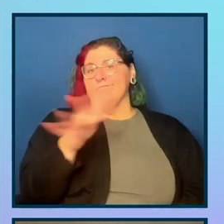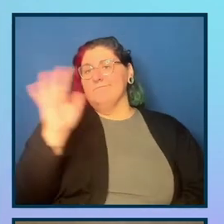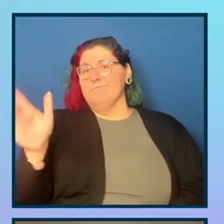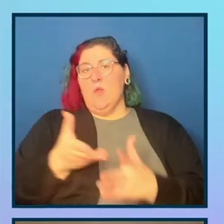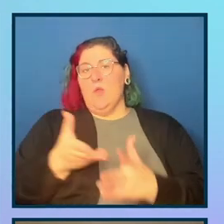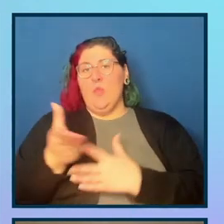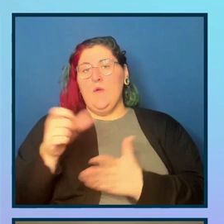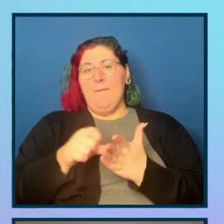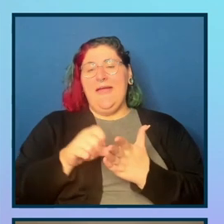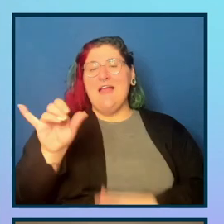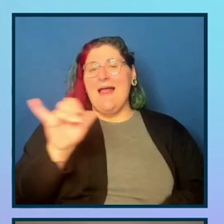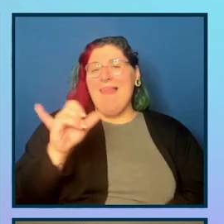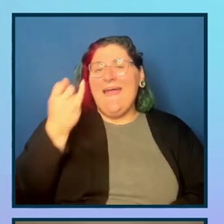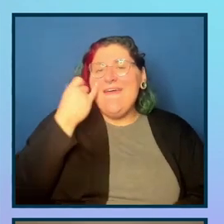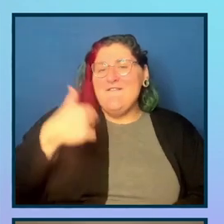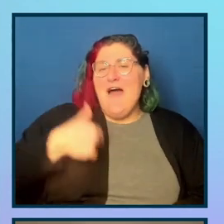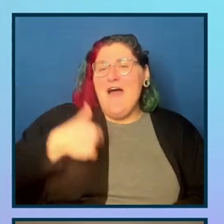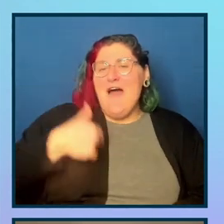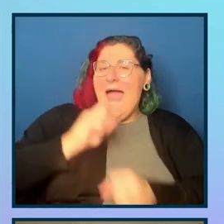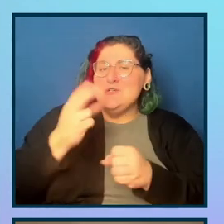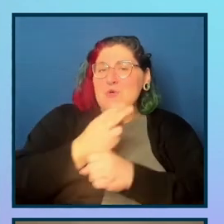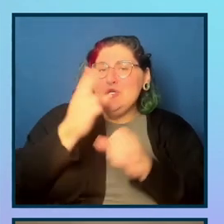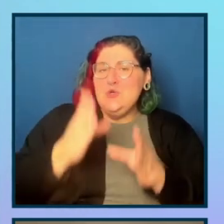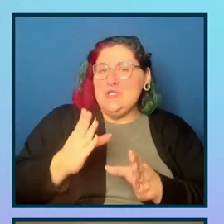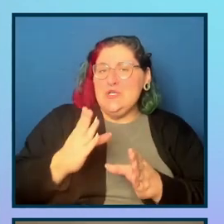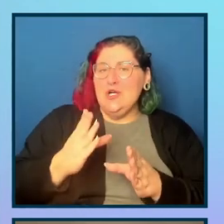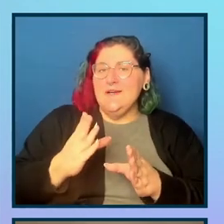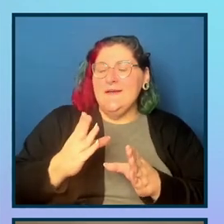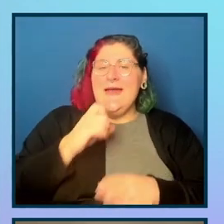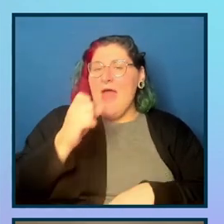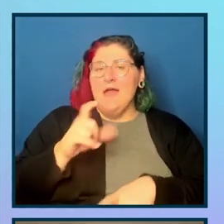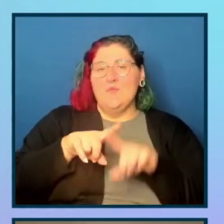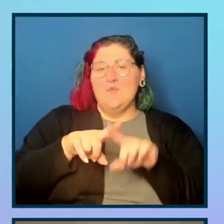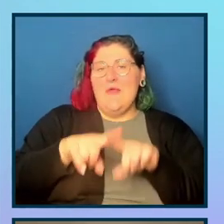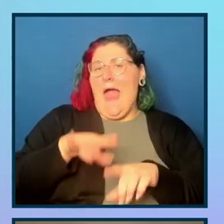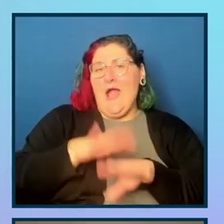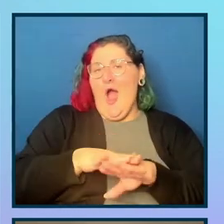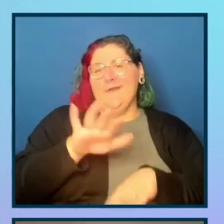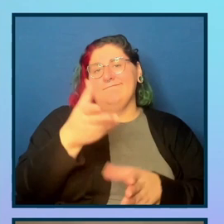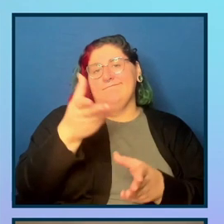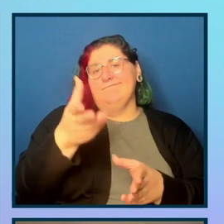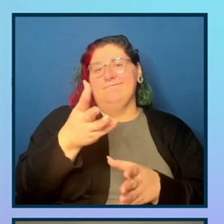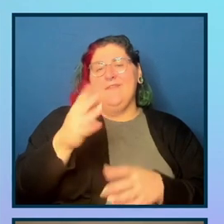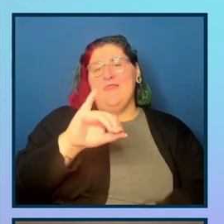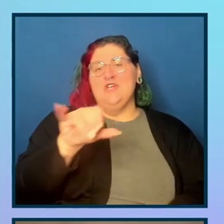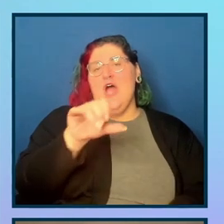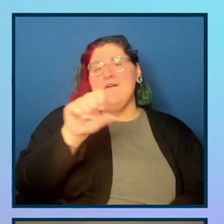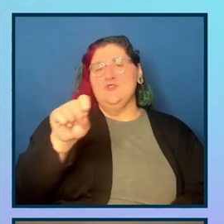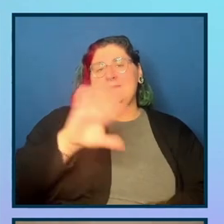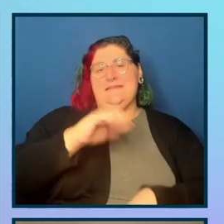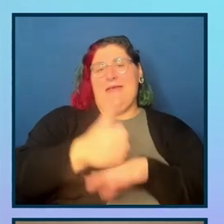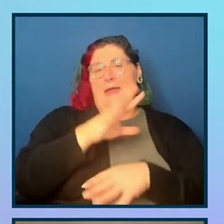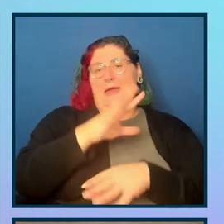I'm, I'm a user who's really tabbing through the page. It's not like relying on this page is JavaScript key down listeners. And I'm, actually leveraging simulating